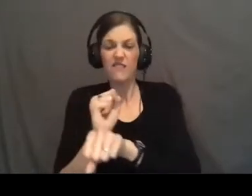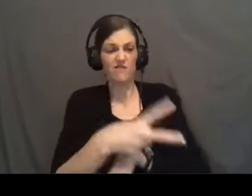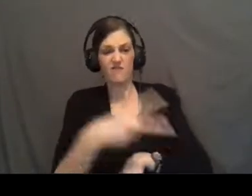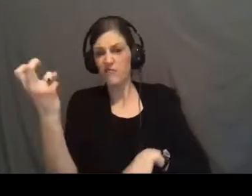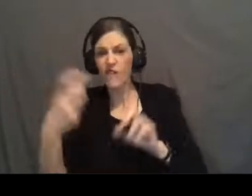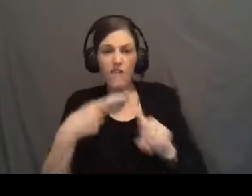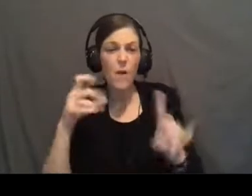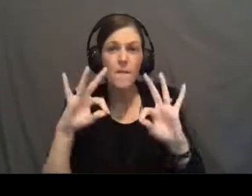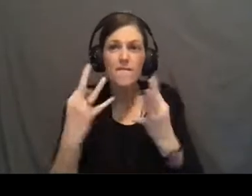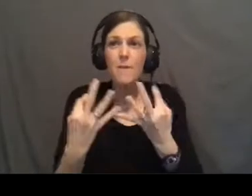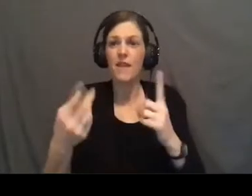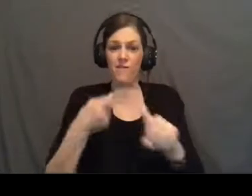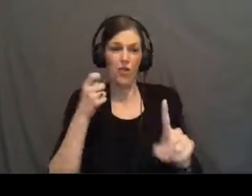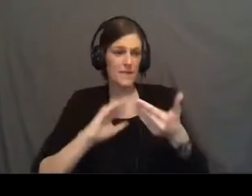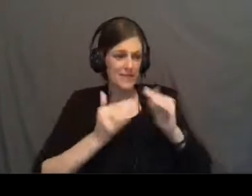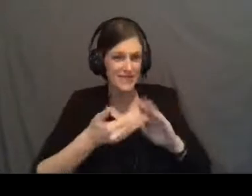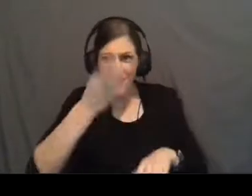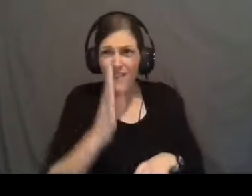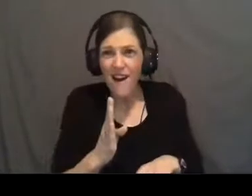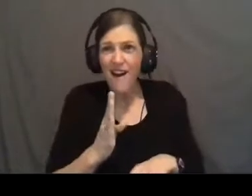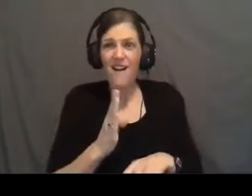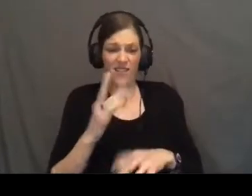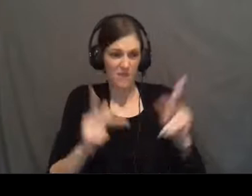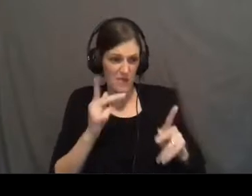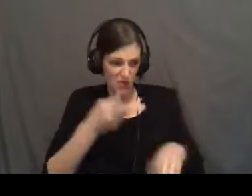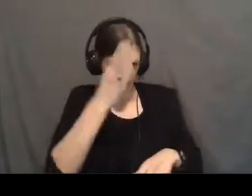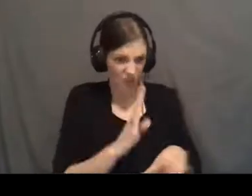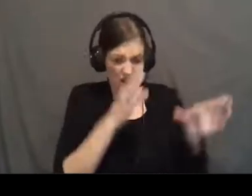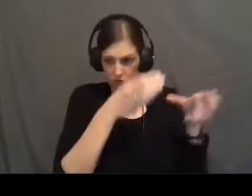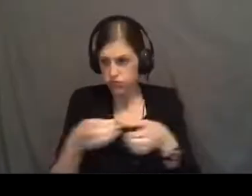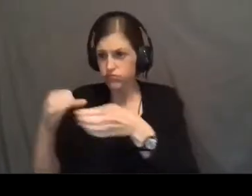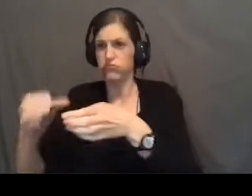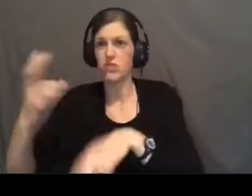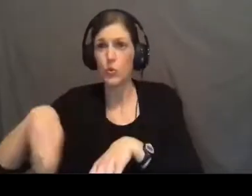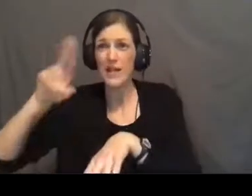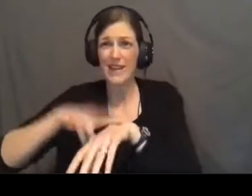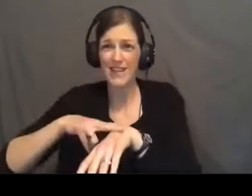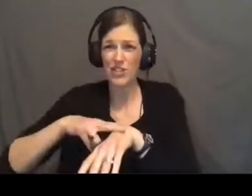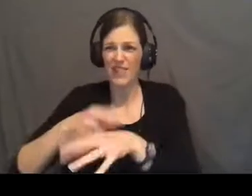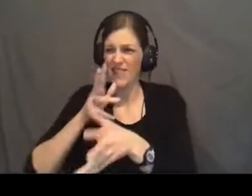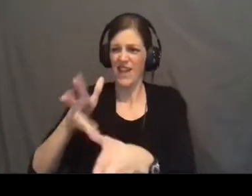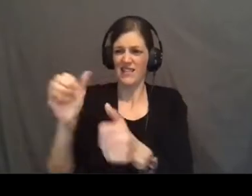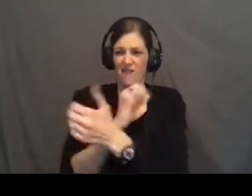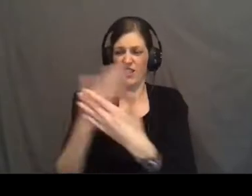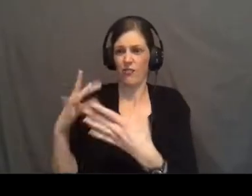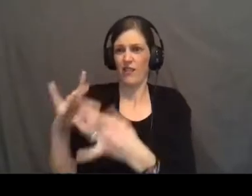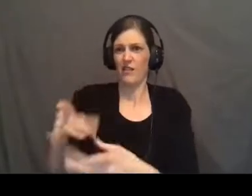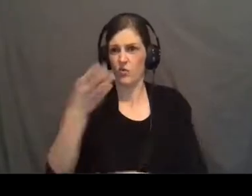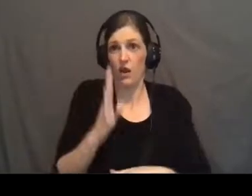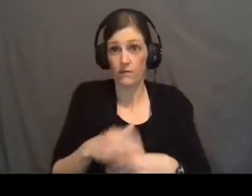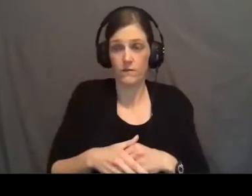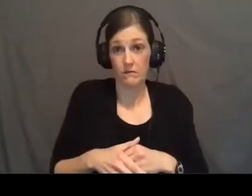your family, from the city of God, you're the people of God, and take it into a nation that hates all things related to God.